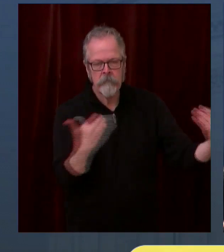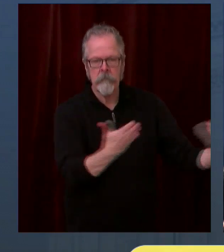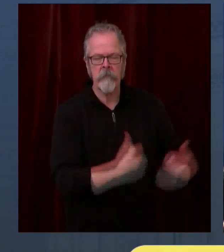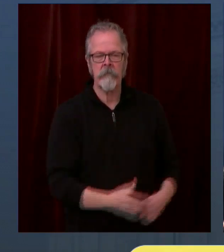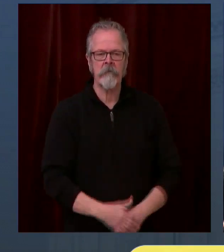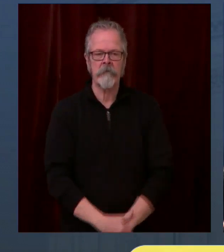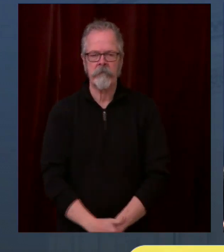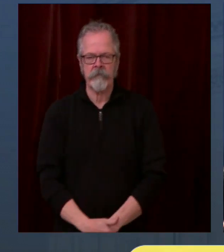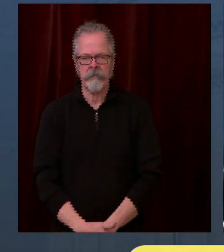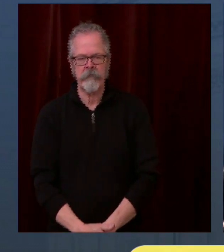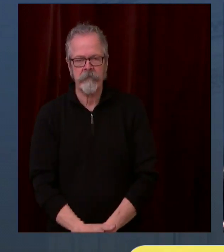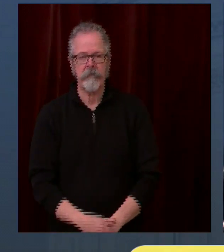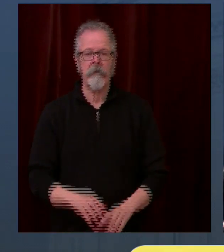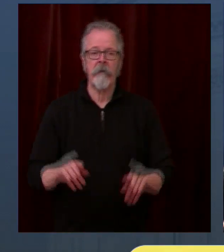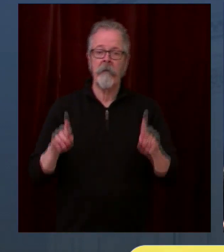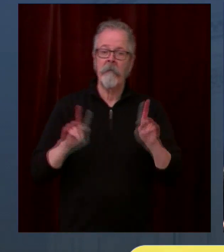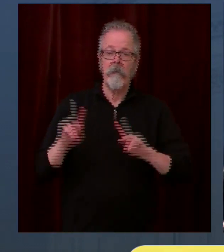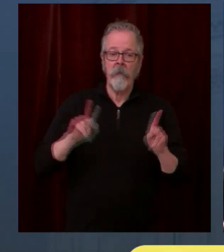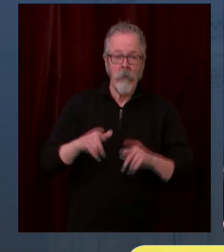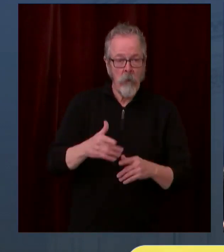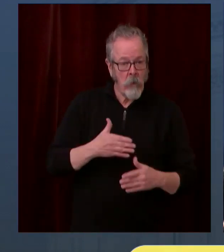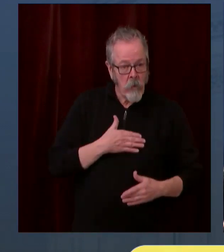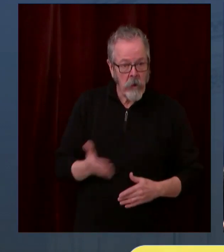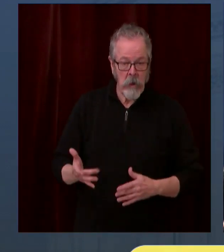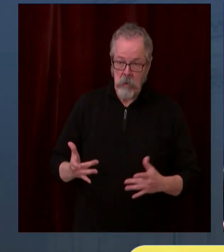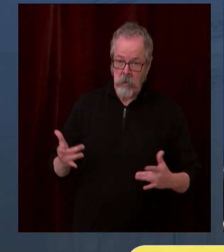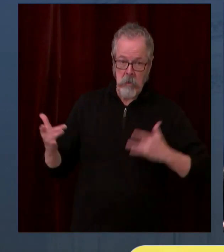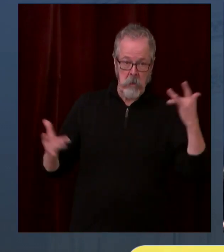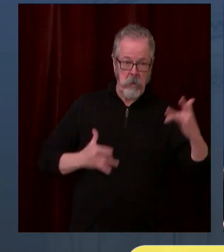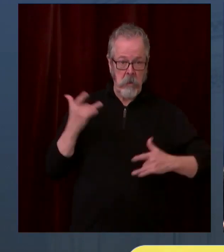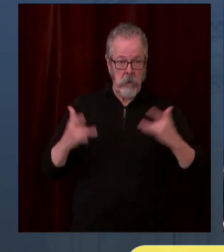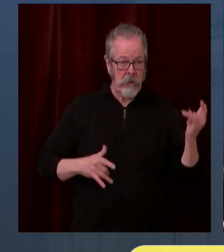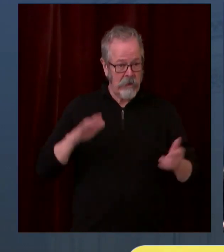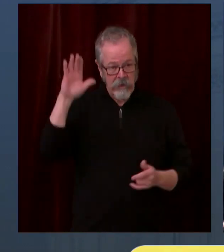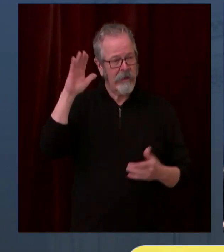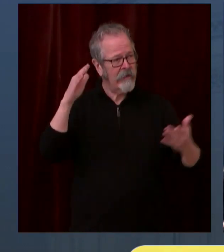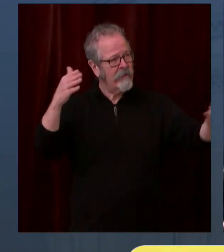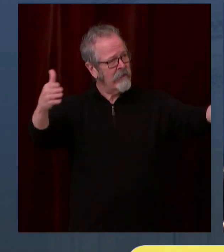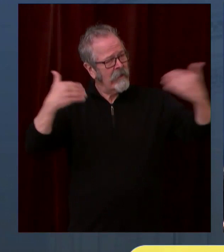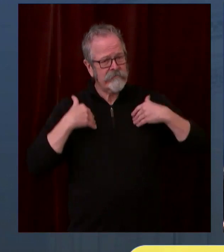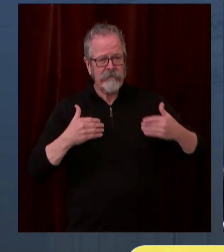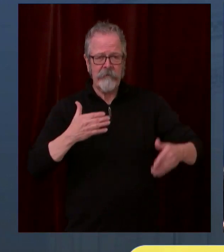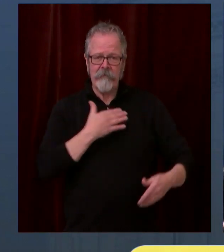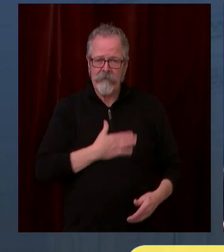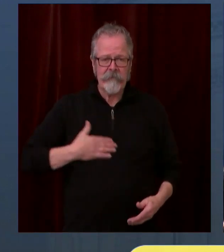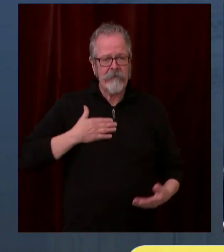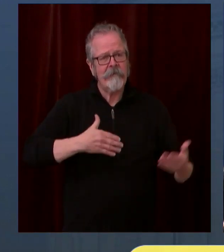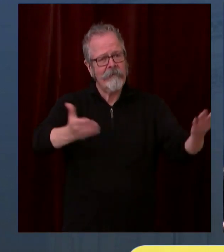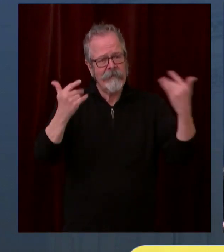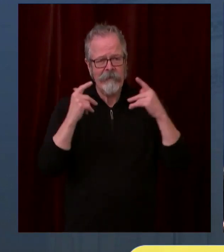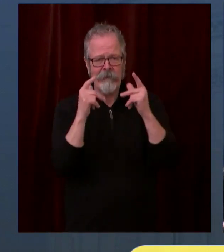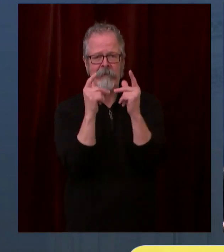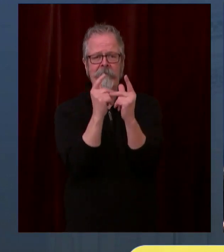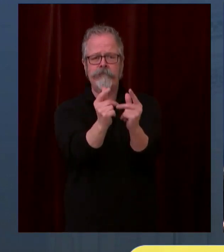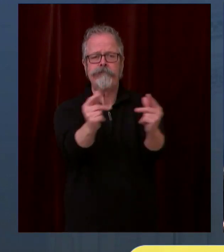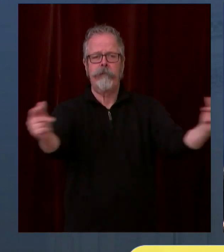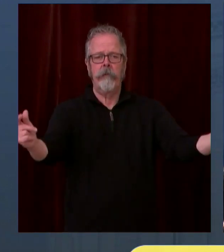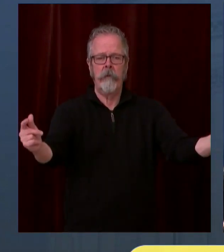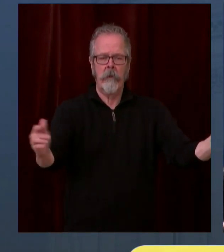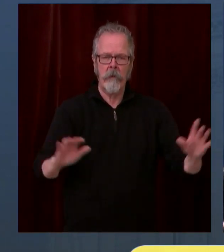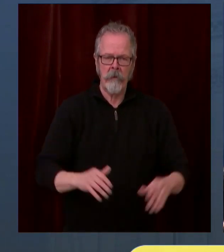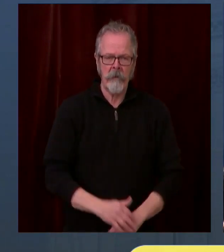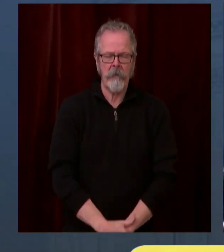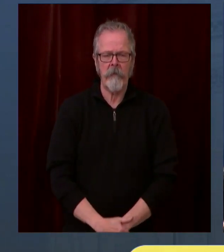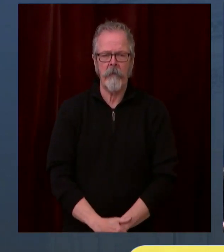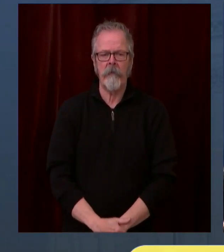you know, this is a voluntary operation. So people need to make a decision to do this. We'll have more people who are eligible to do that. And